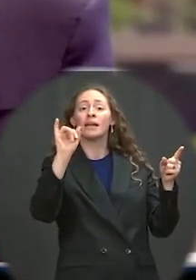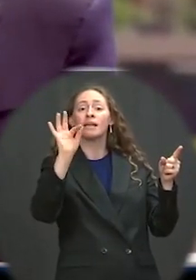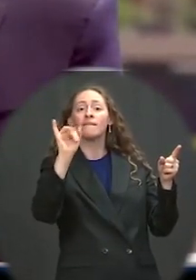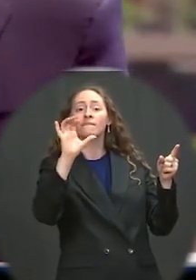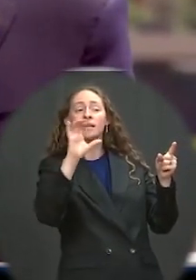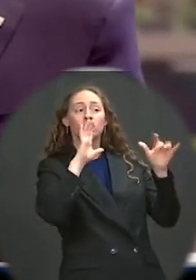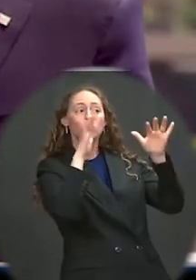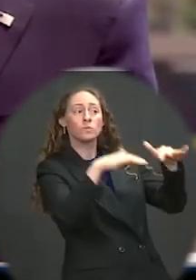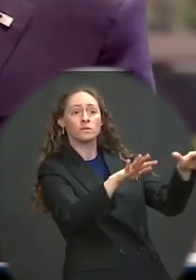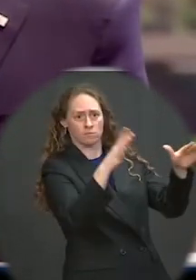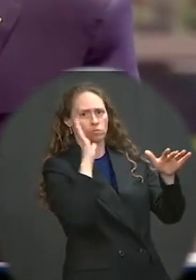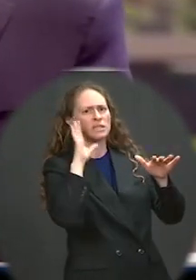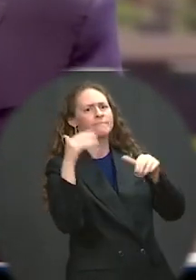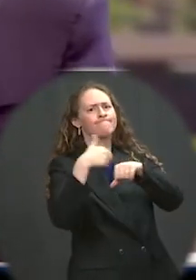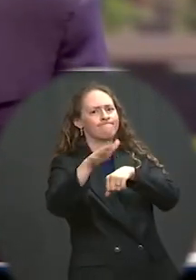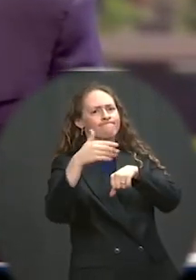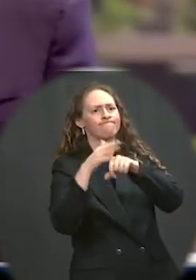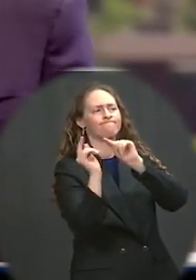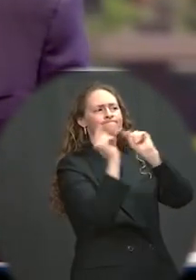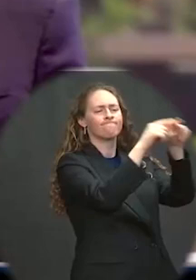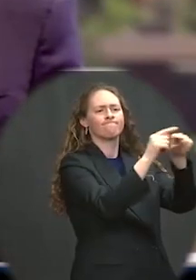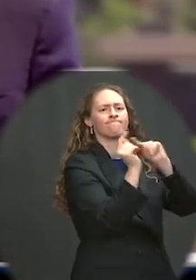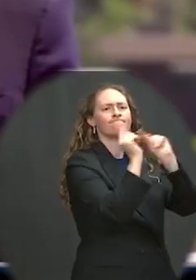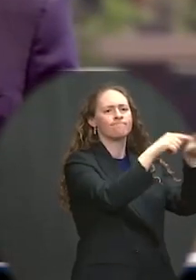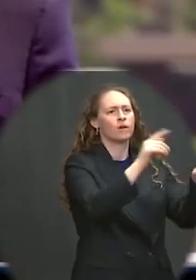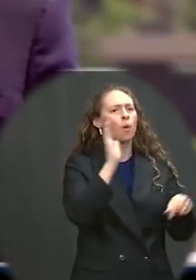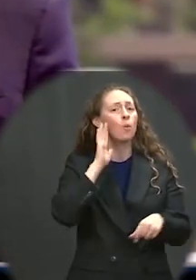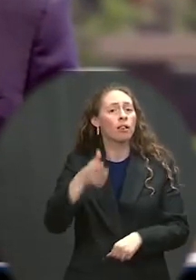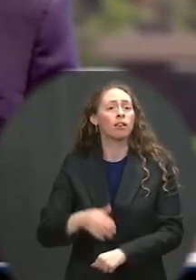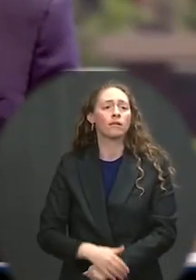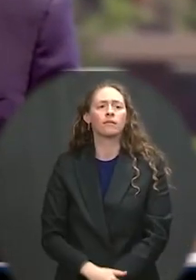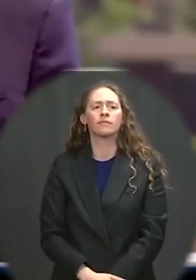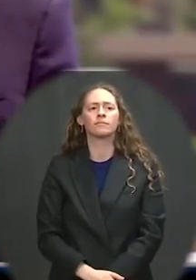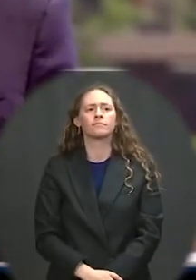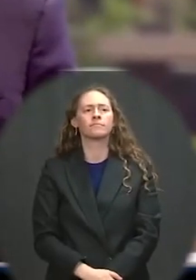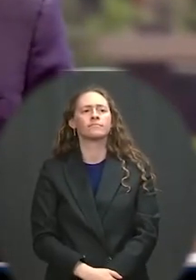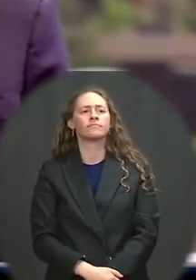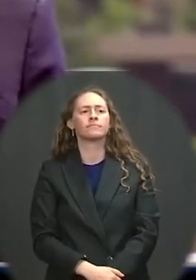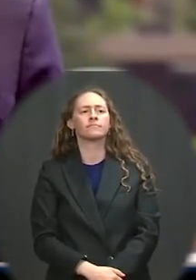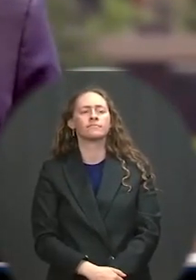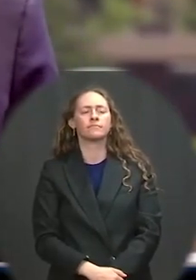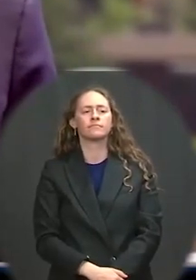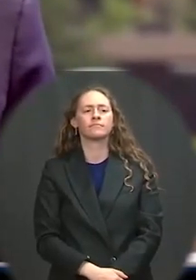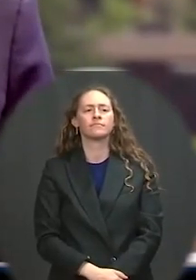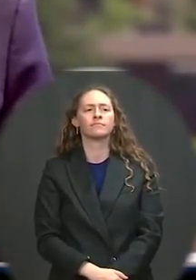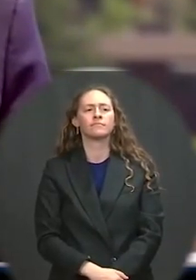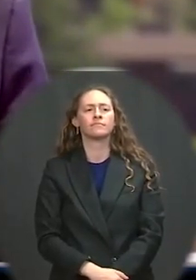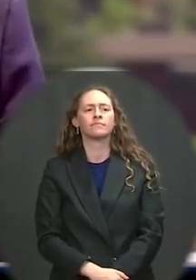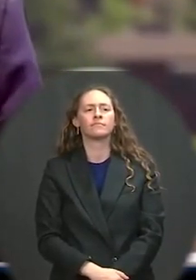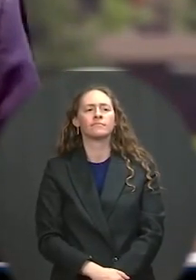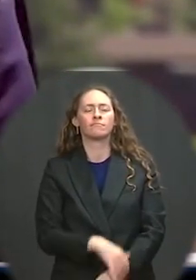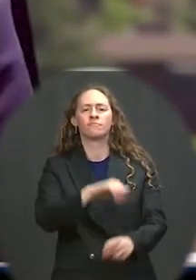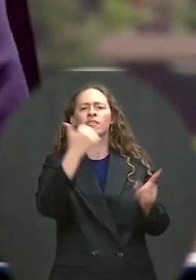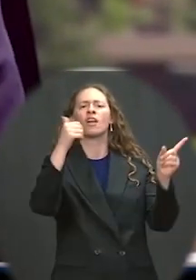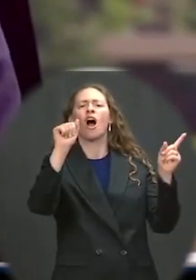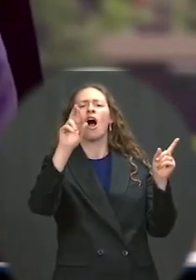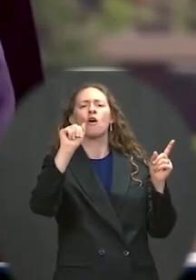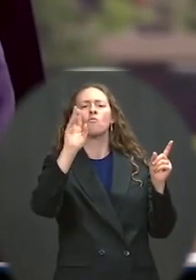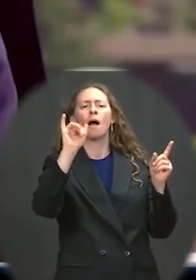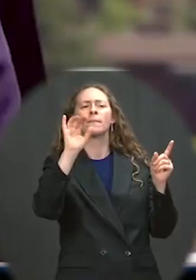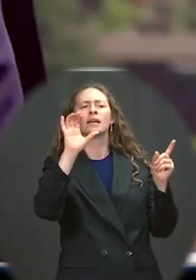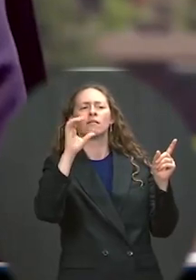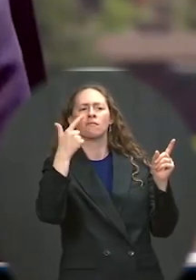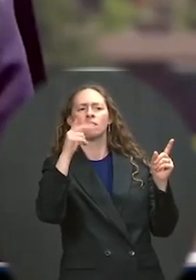In the Arabian Gulf, we're in the process of deploying six new fast response cutters to update patrol force